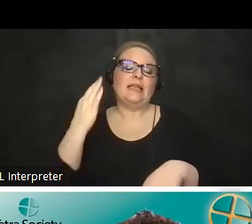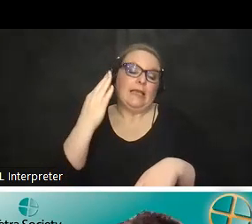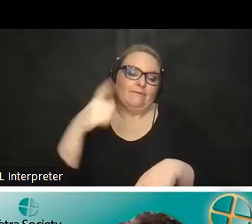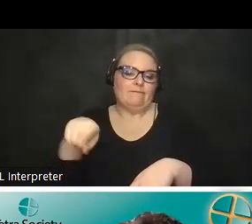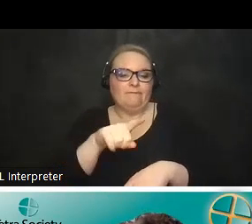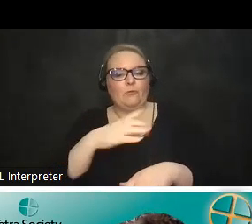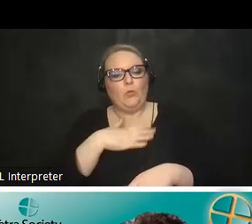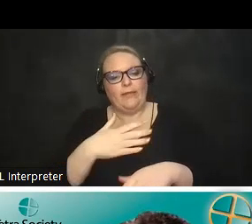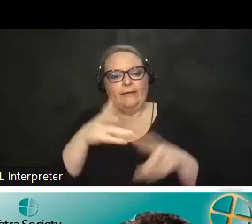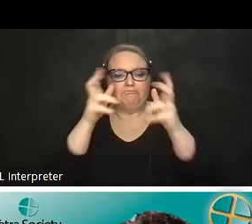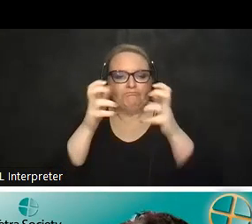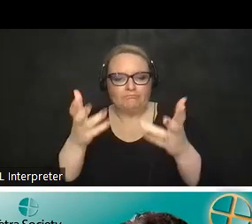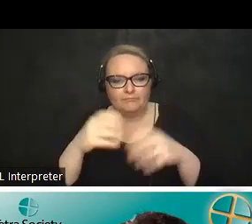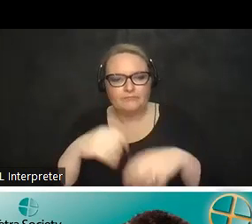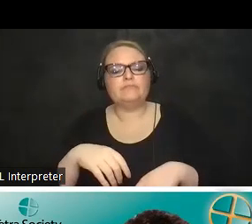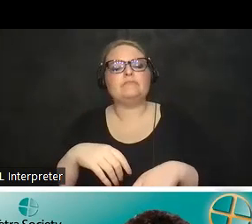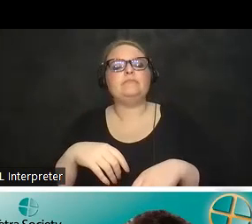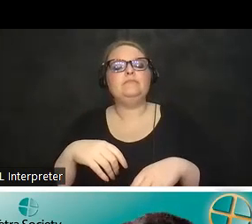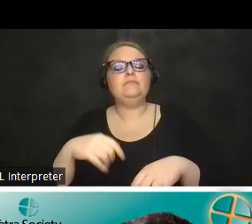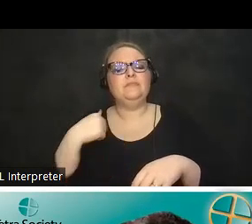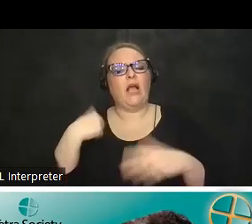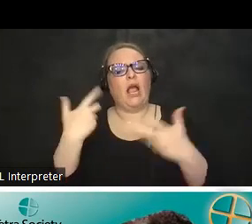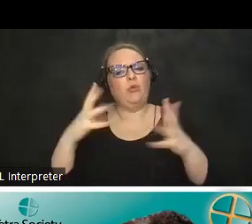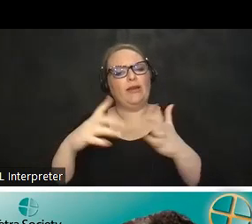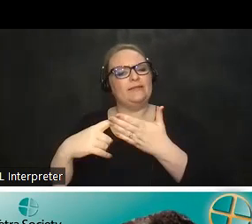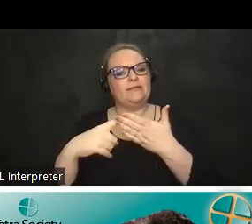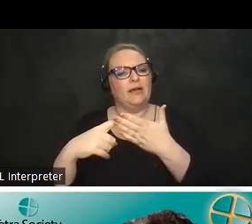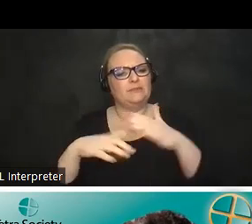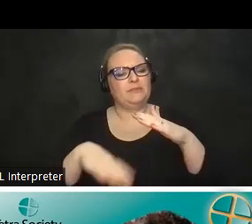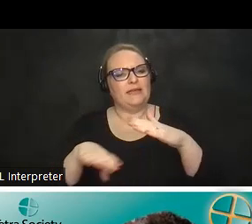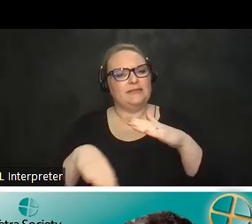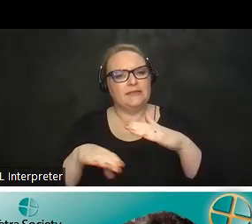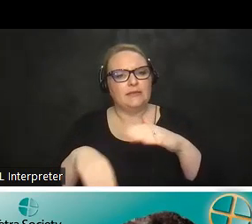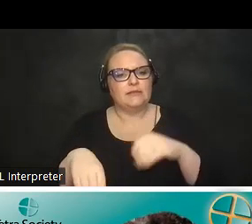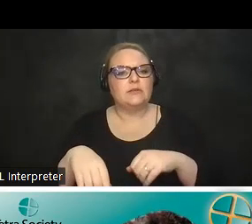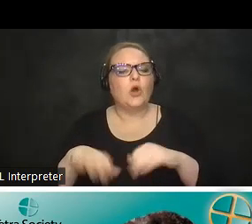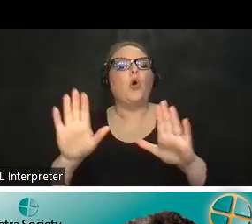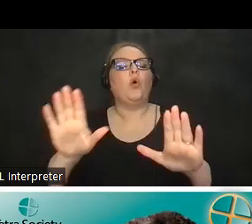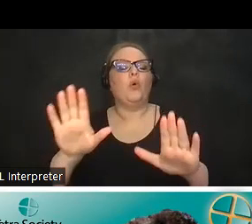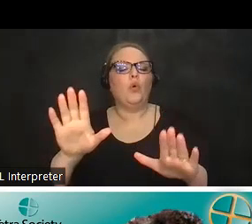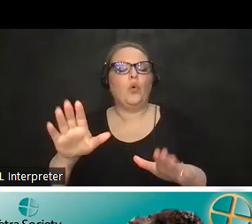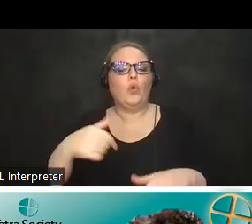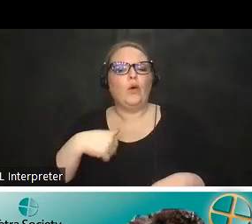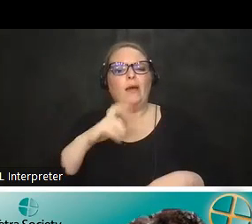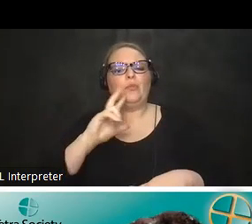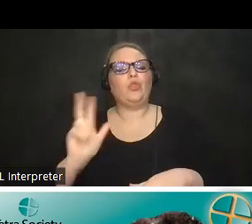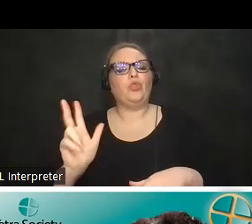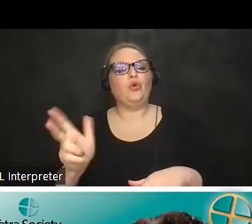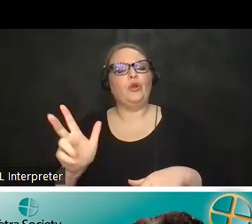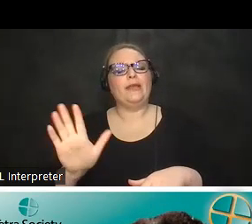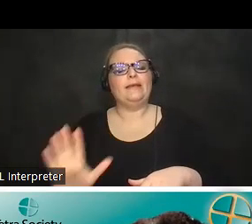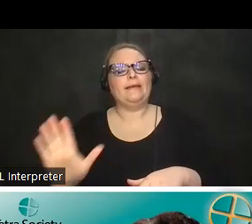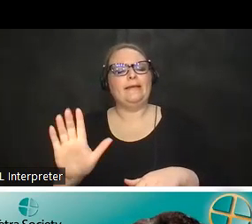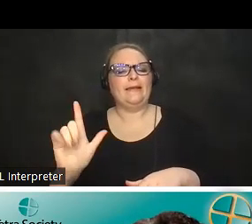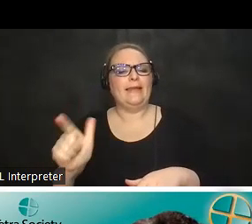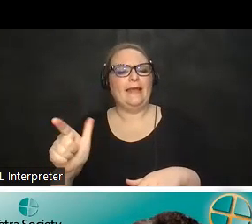um uh i think i covered the basics for my oh i'm uh in my late 30s for perhaps